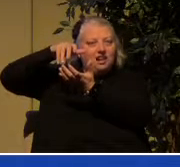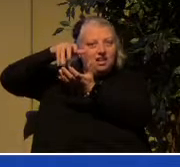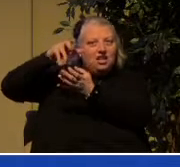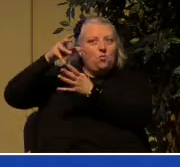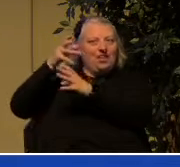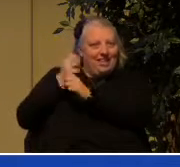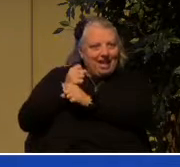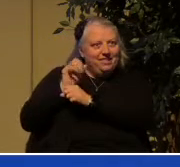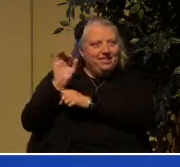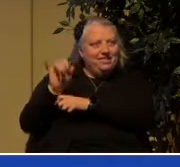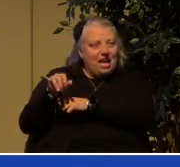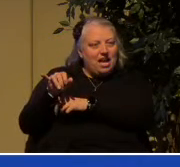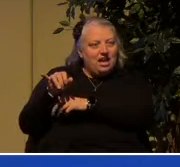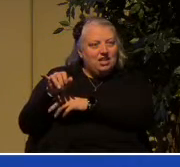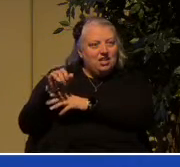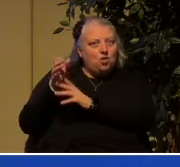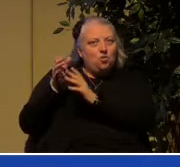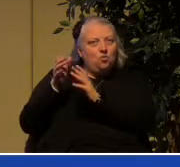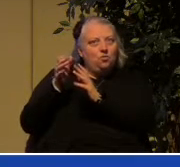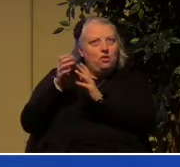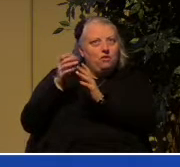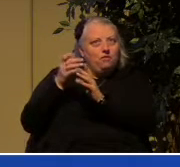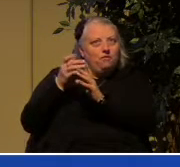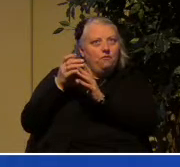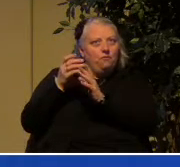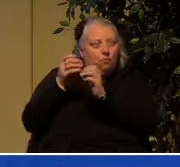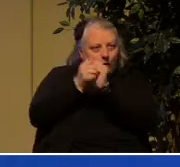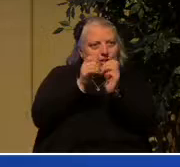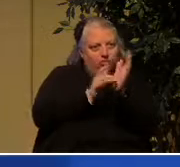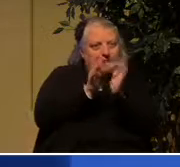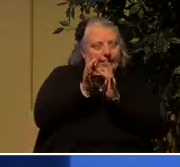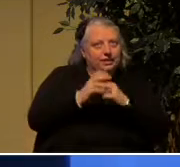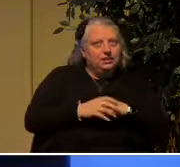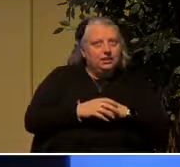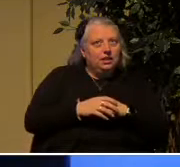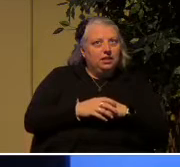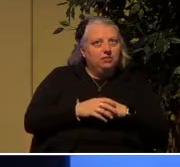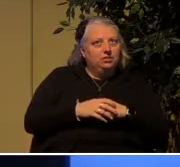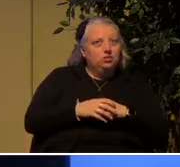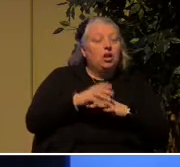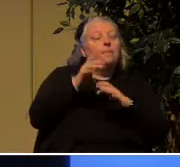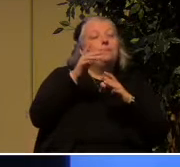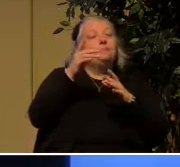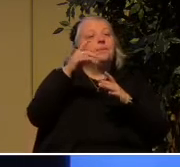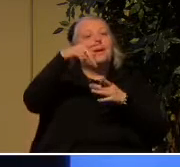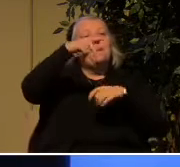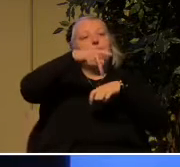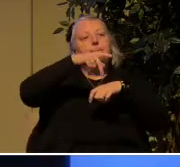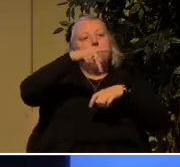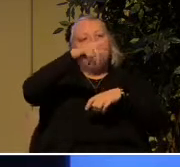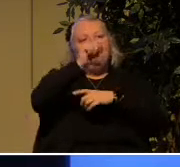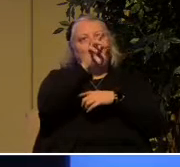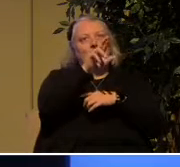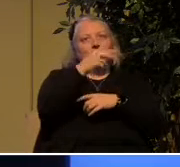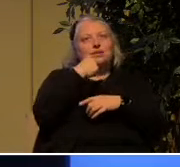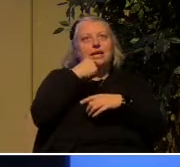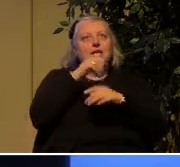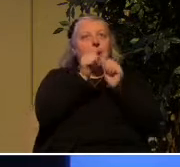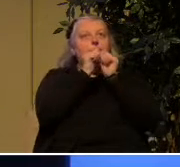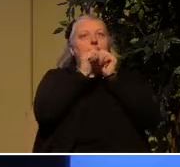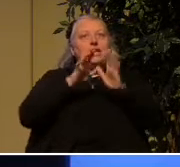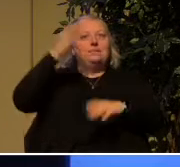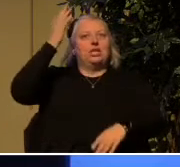Listen to how Peter puts it. If we can get, Blessed be the God and Father of our Lord Jesus Christ.